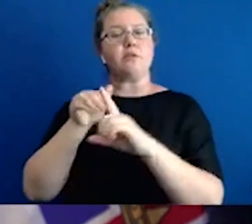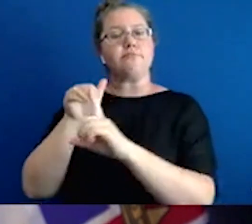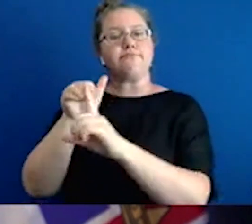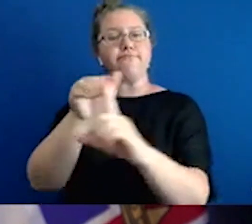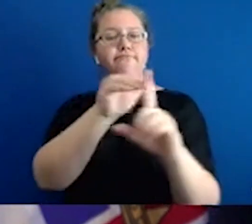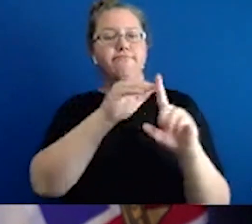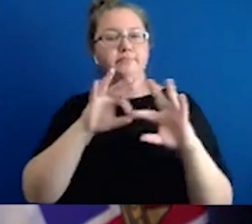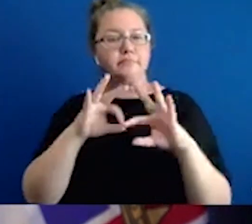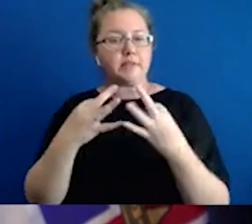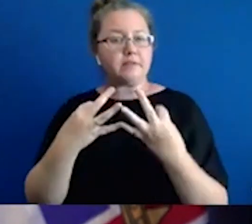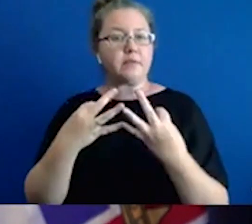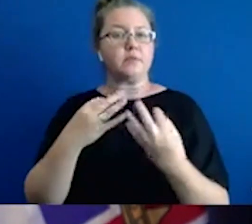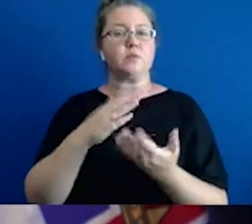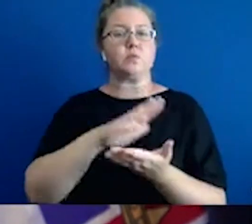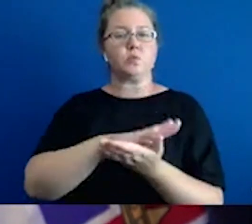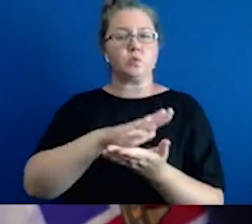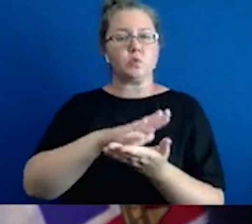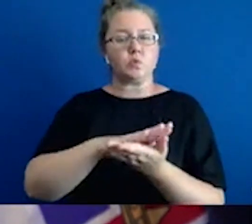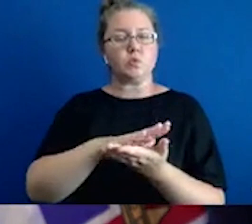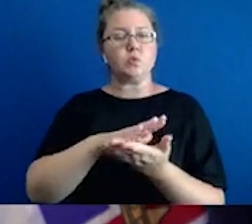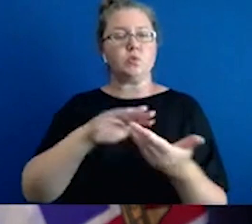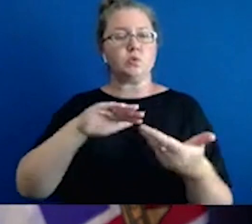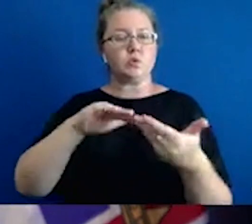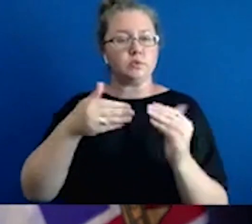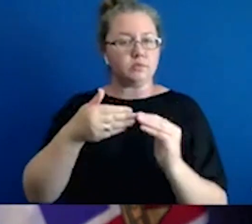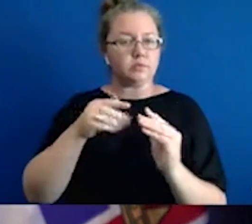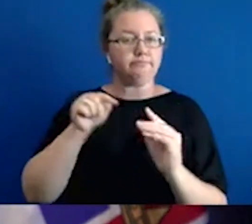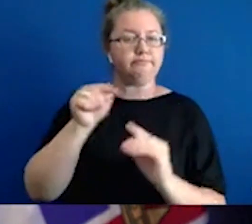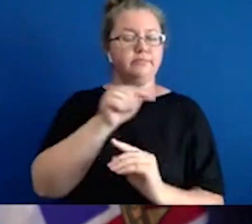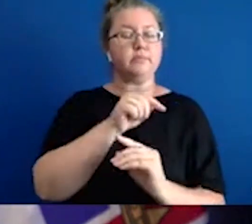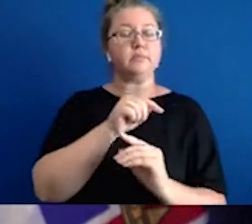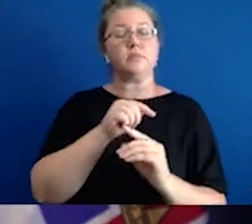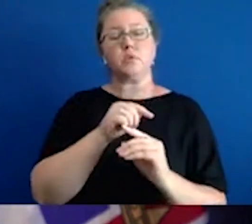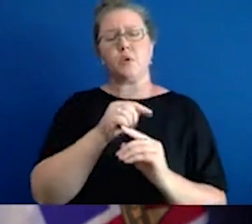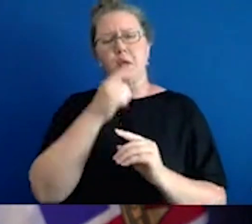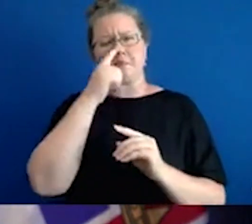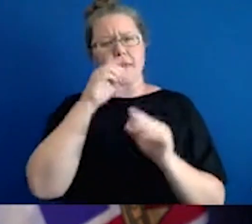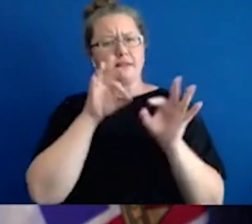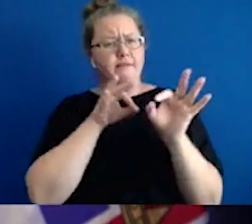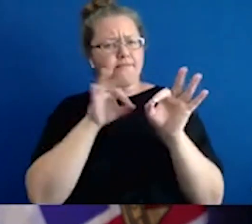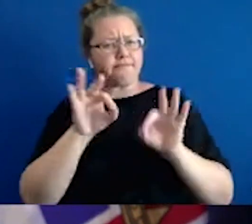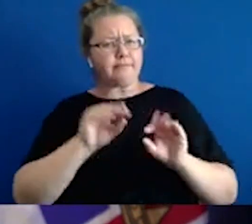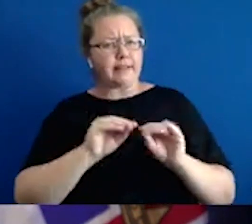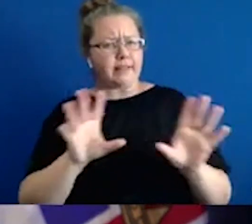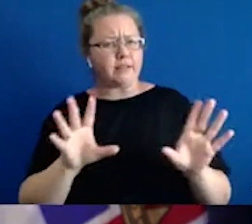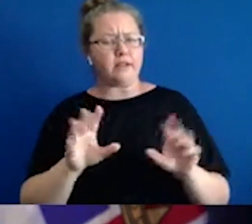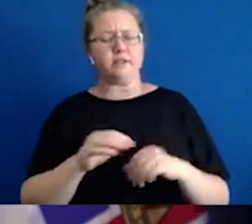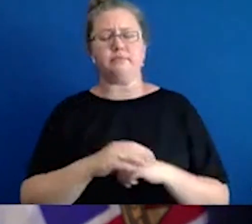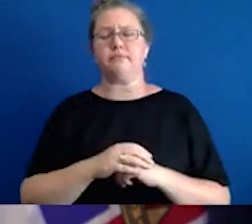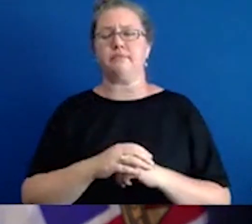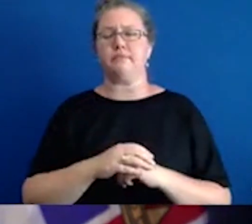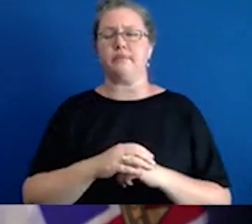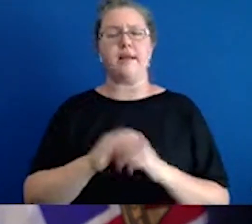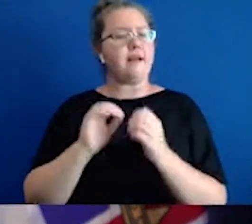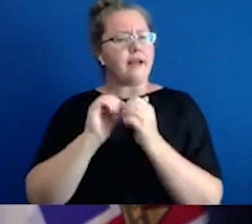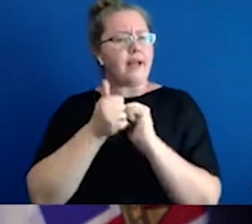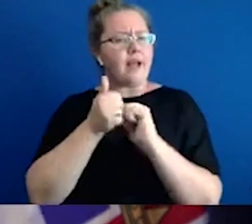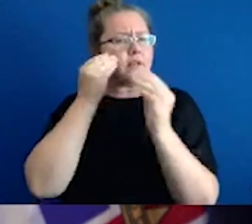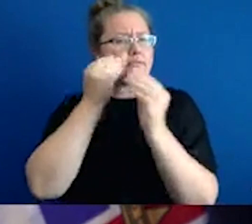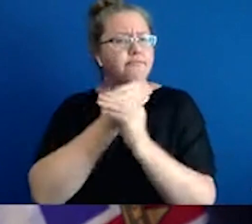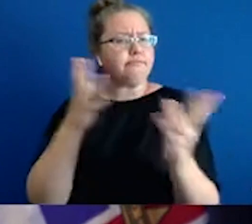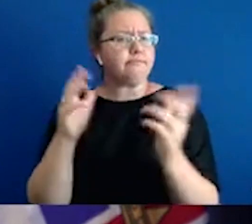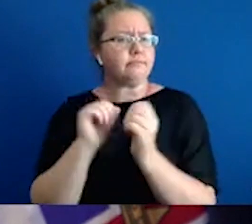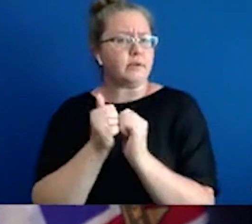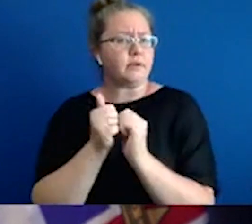make it clear around what happens if there are a few cases in a school?